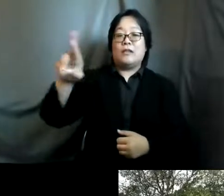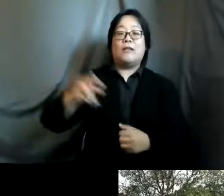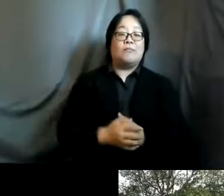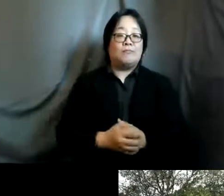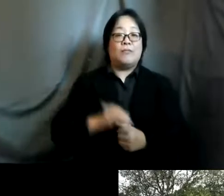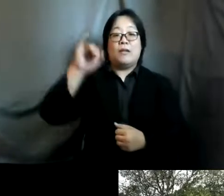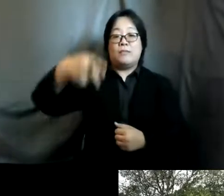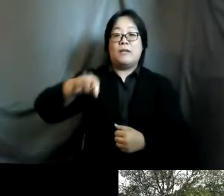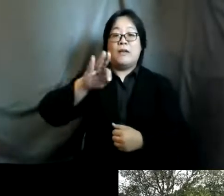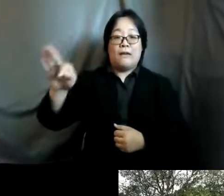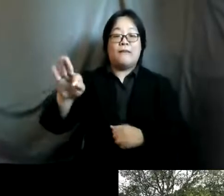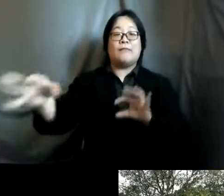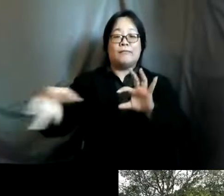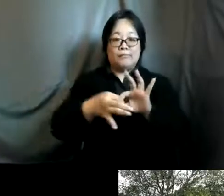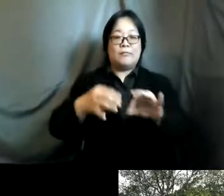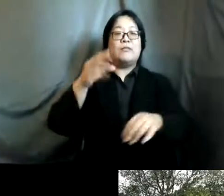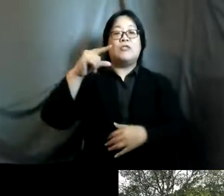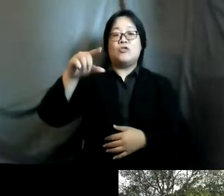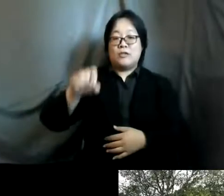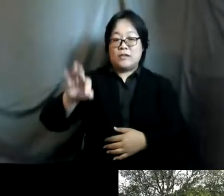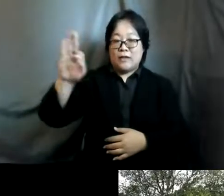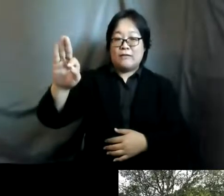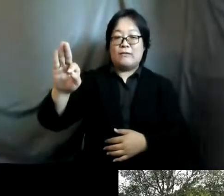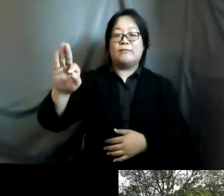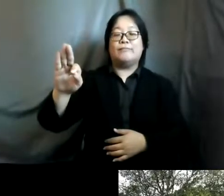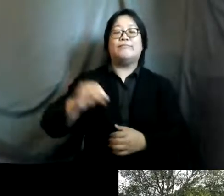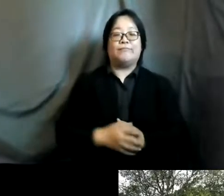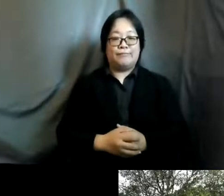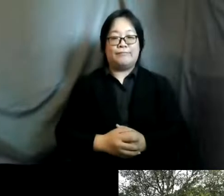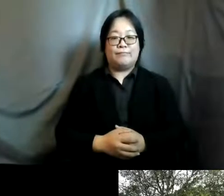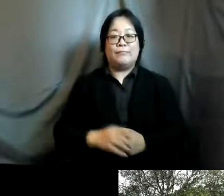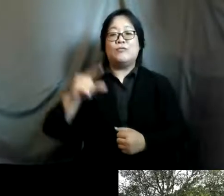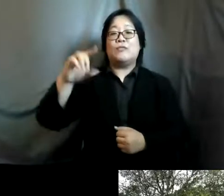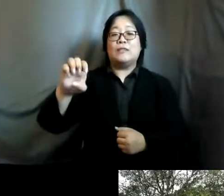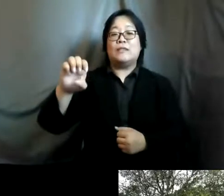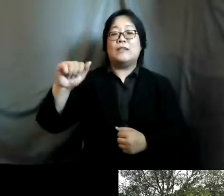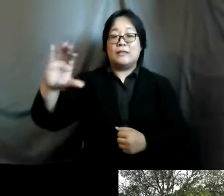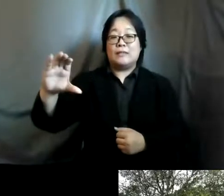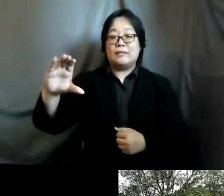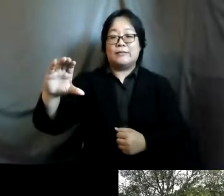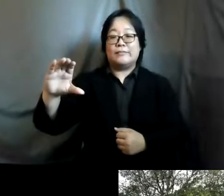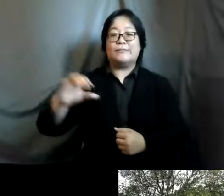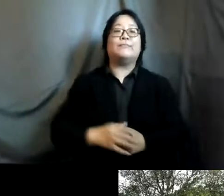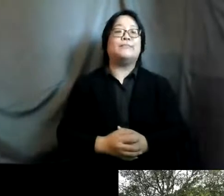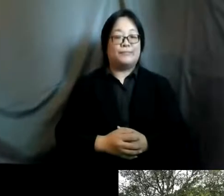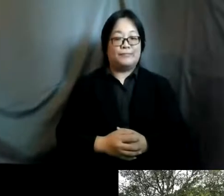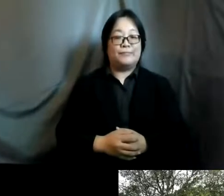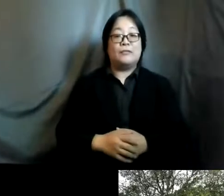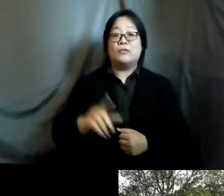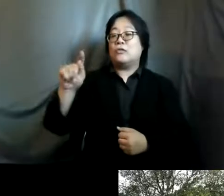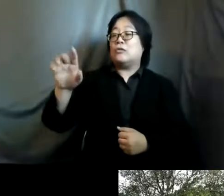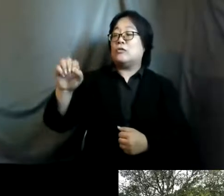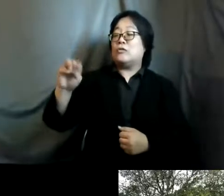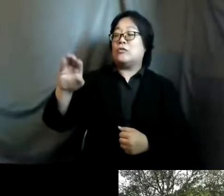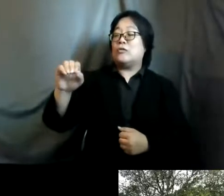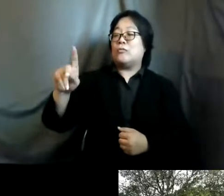also the co-lead of generation equality action coalition on bodily autonomy and srhr tomoko i